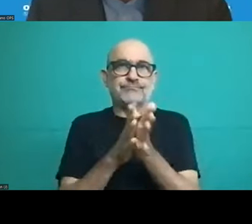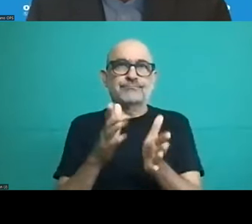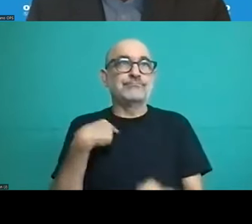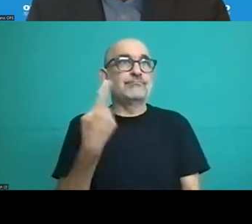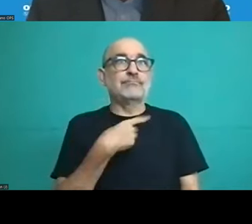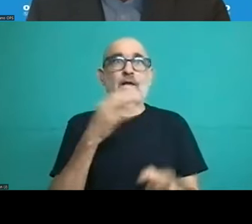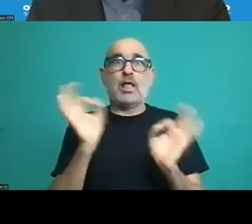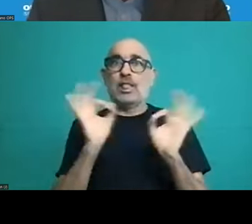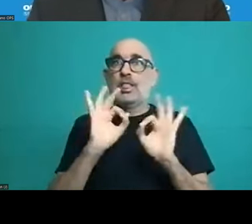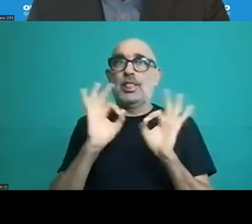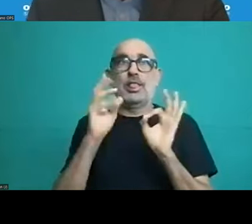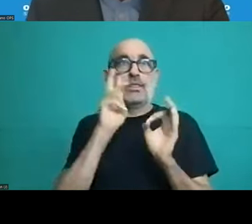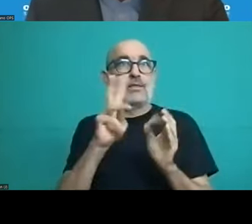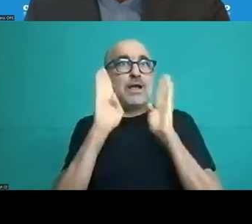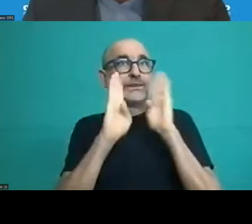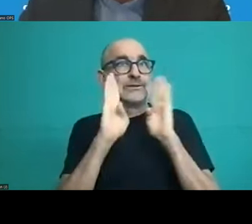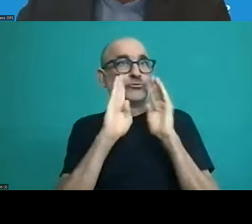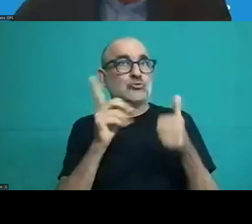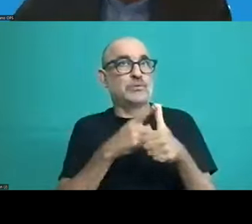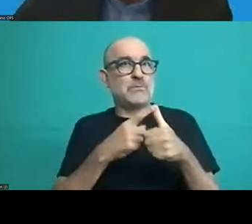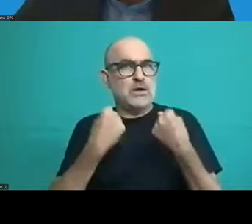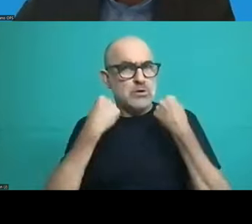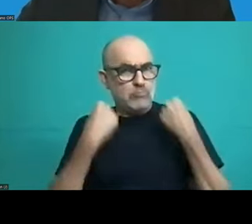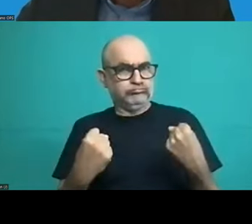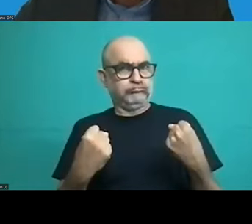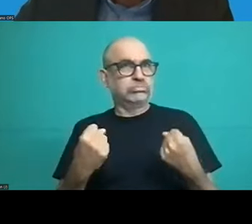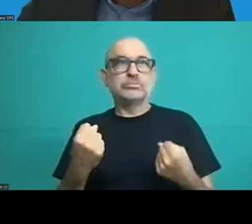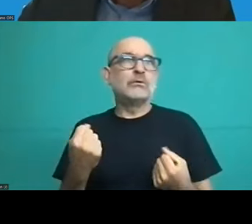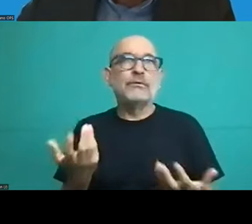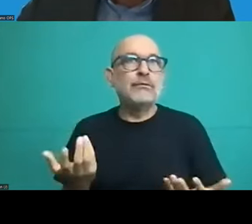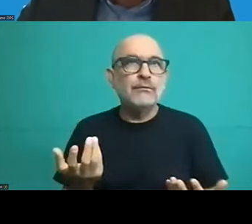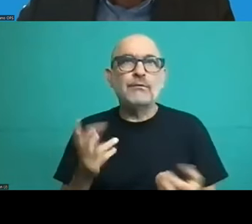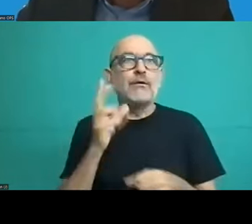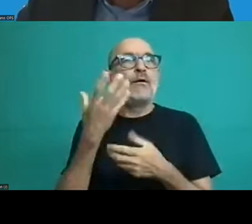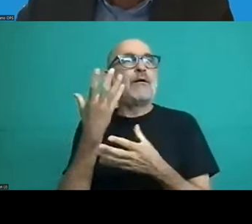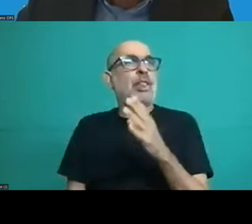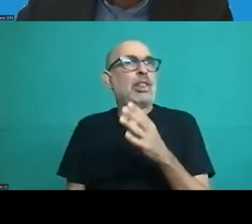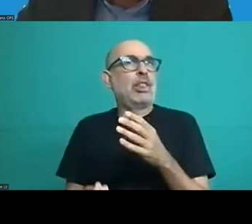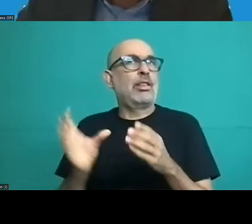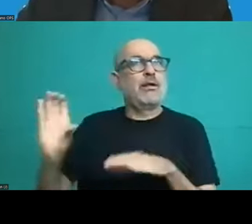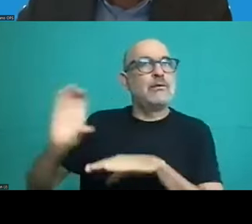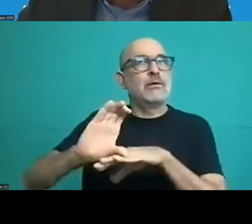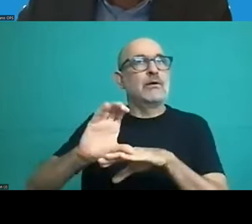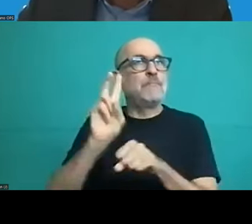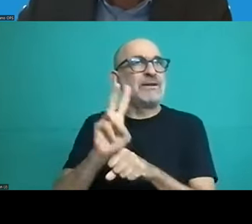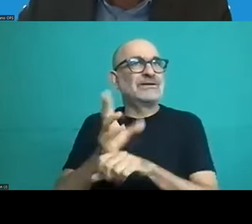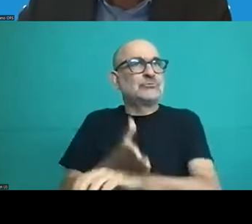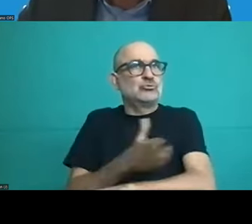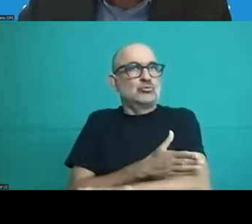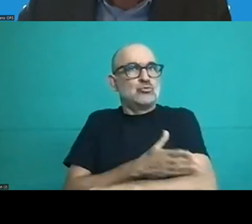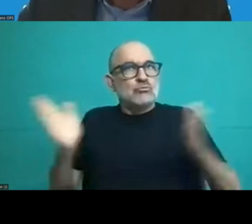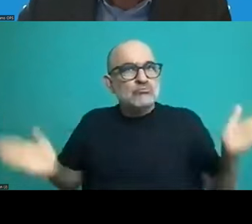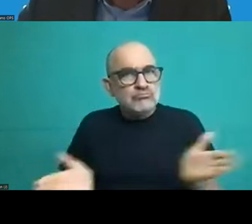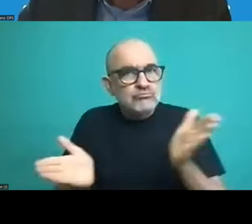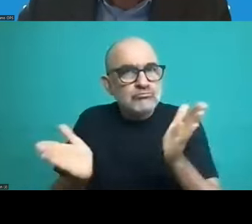of investment in prevention that is promotion of health care and disease prevention so looking at